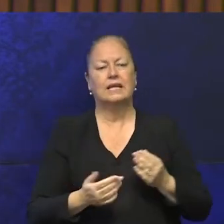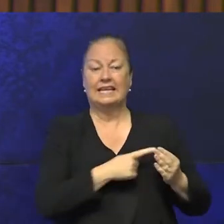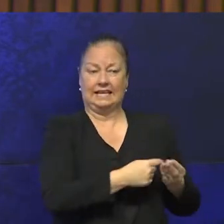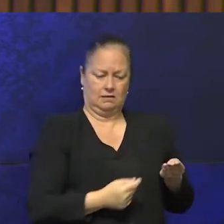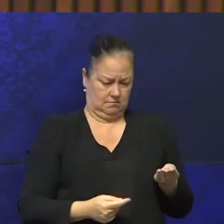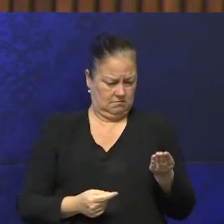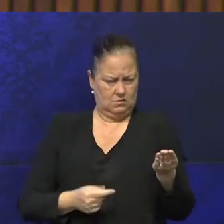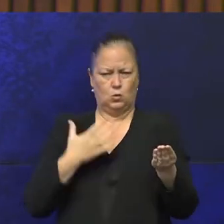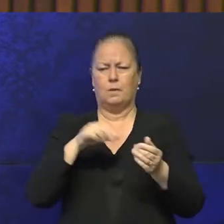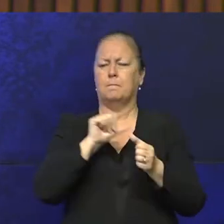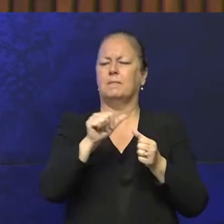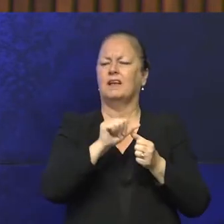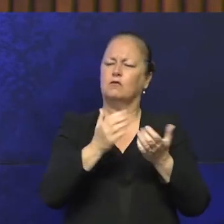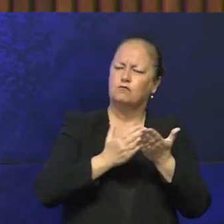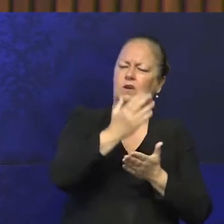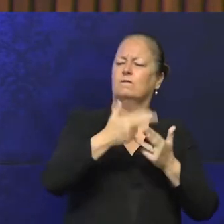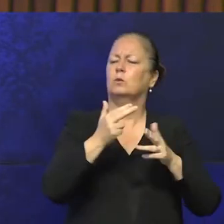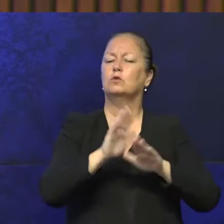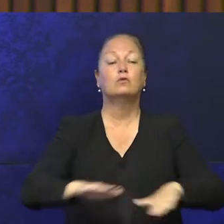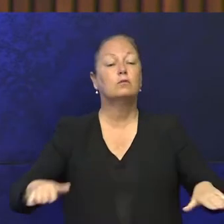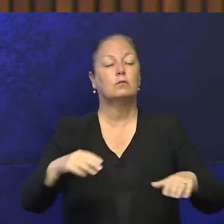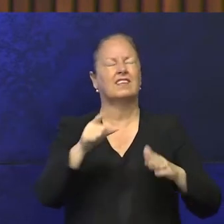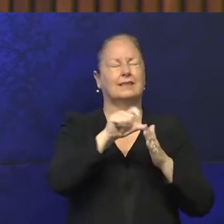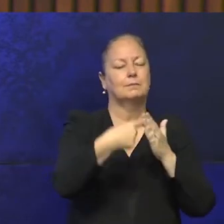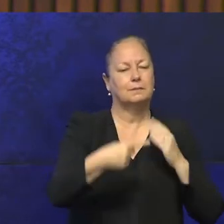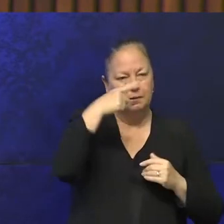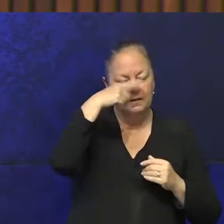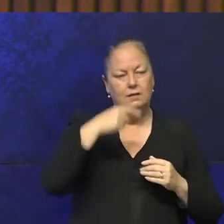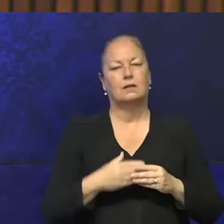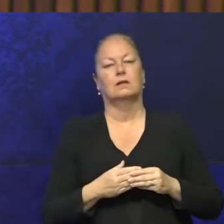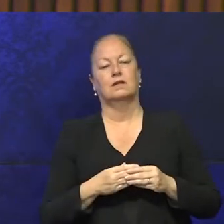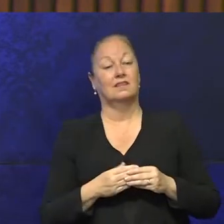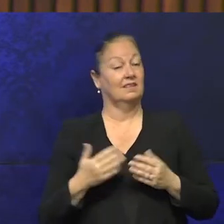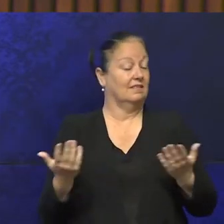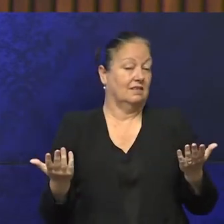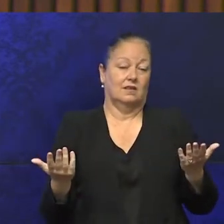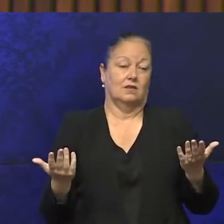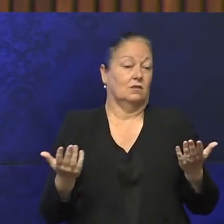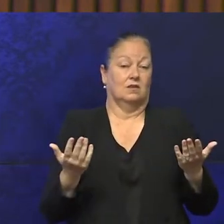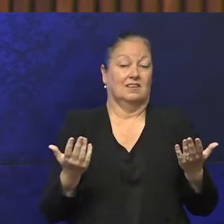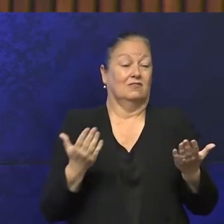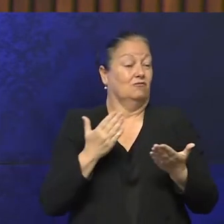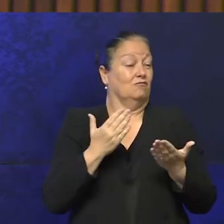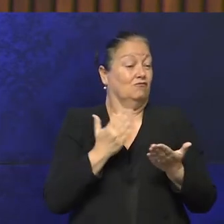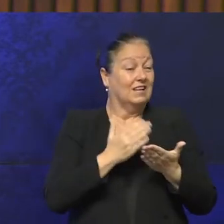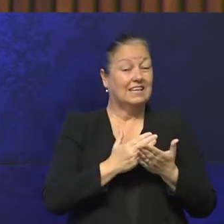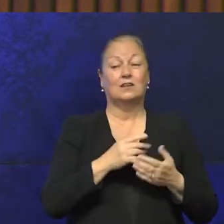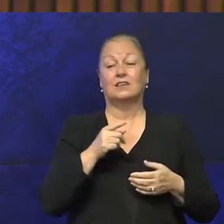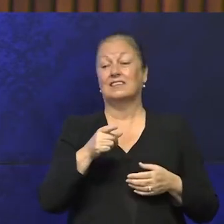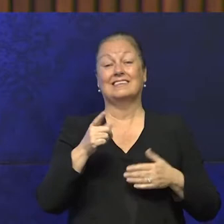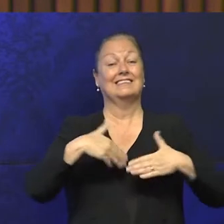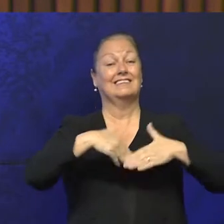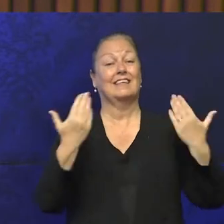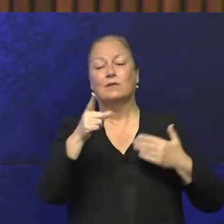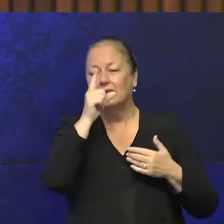disabled people and look, I commend you, look, it's great, there is nothing you can't say wrong,